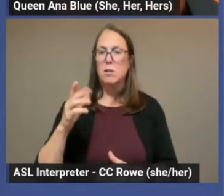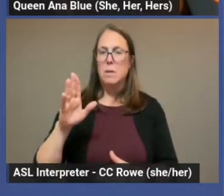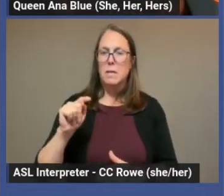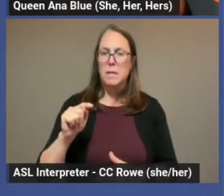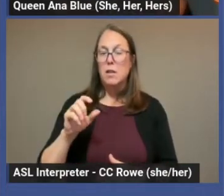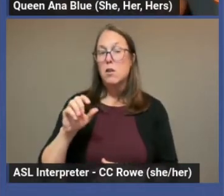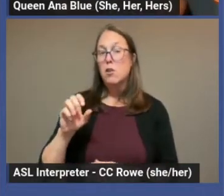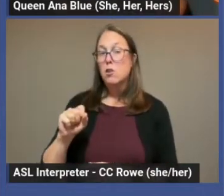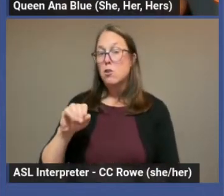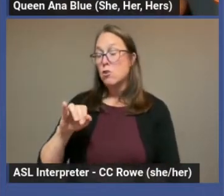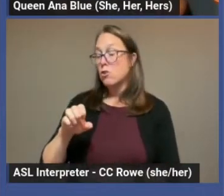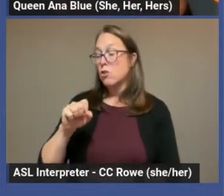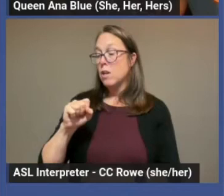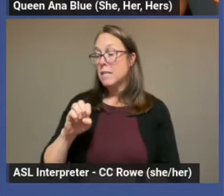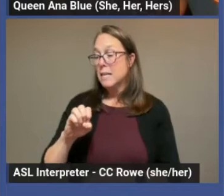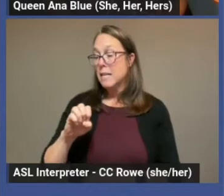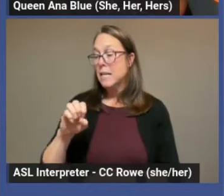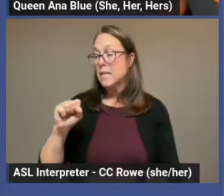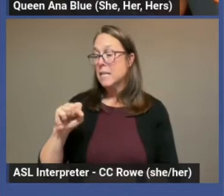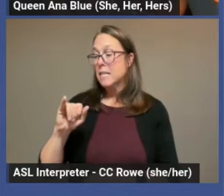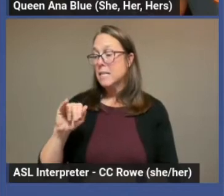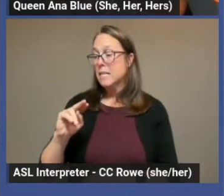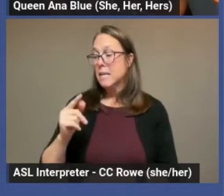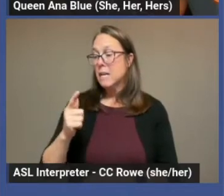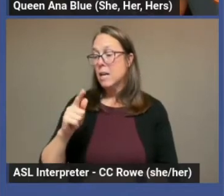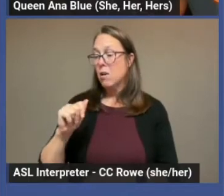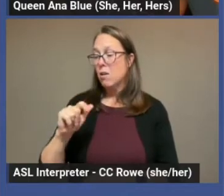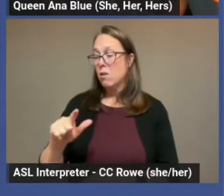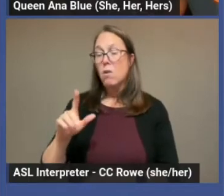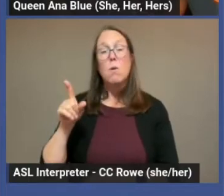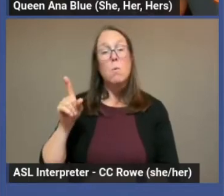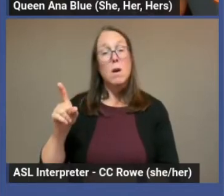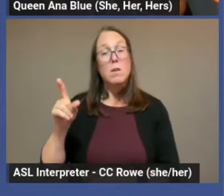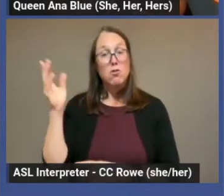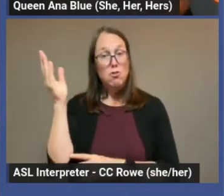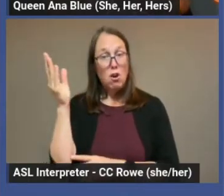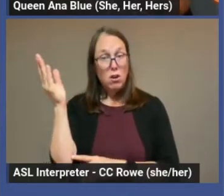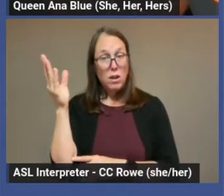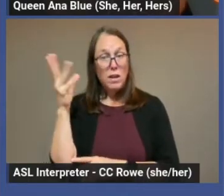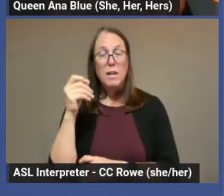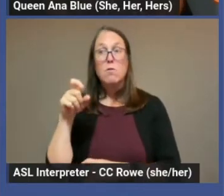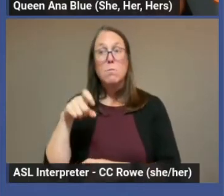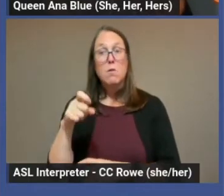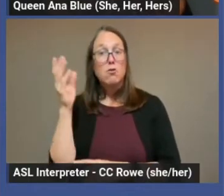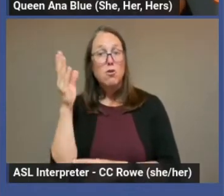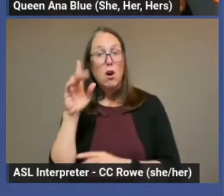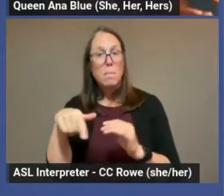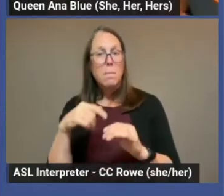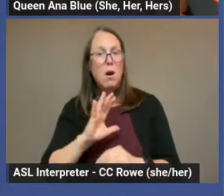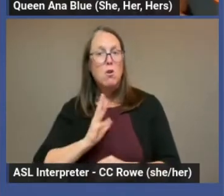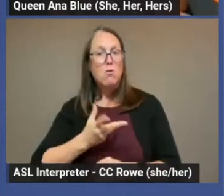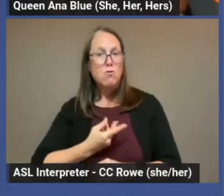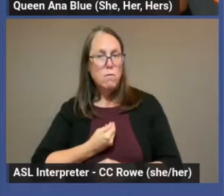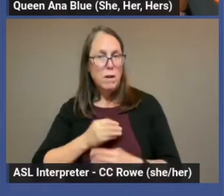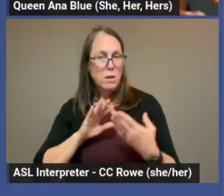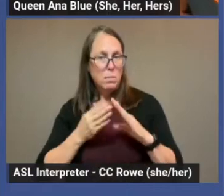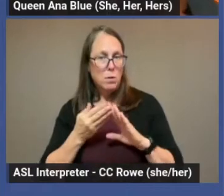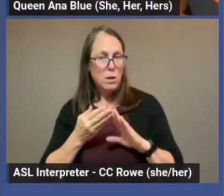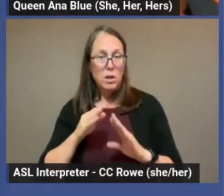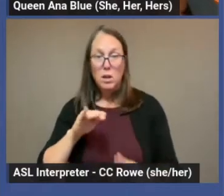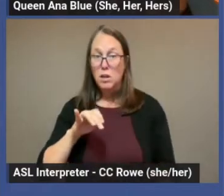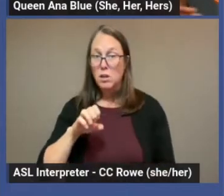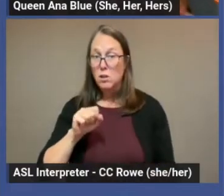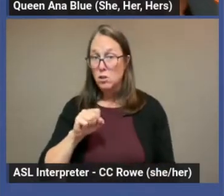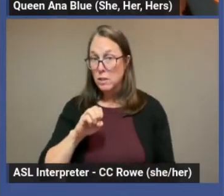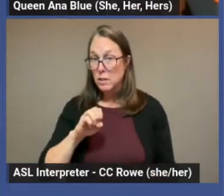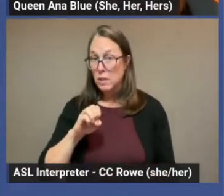talks. And one of the main ones he was supposed to talk about was about the trans community. Now, Jesse nor Dan